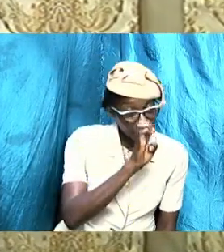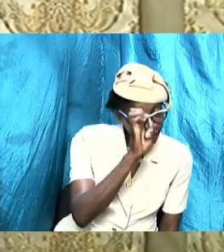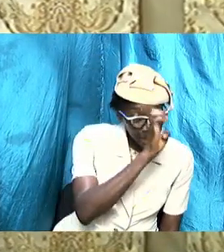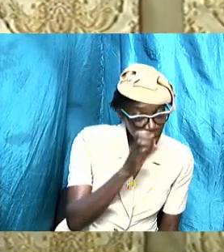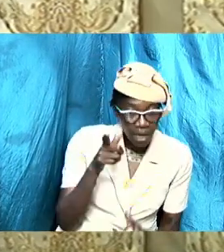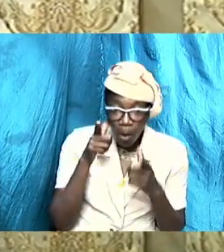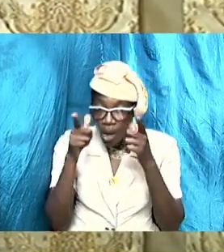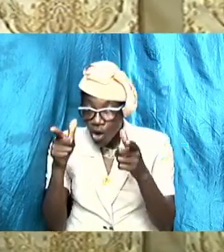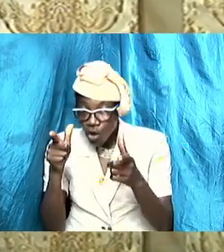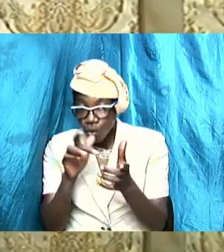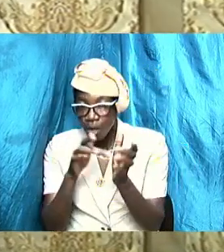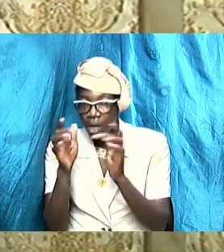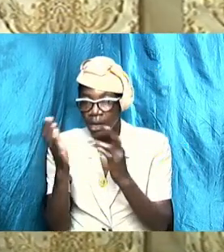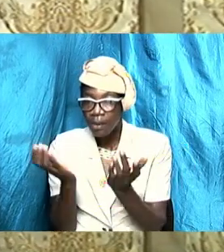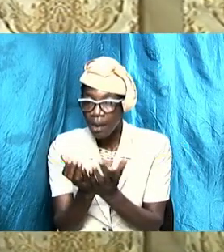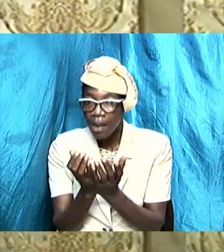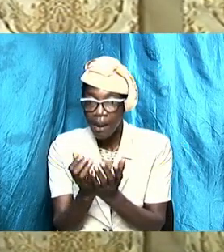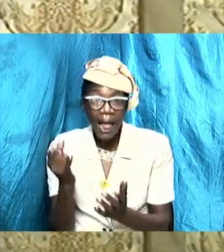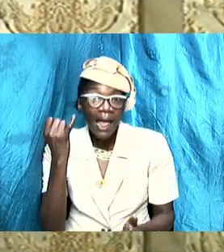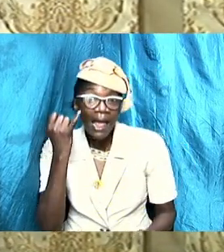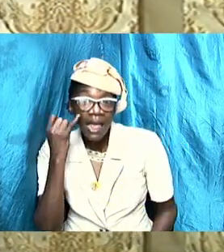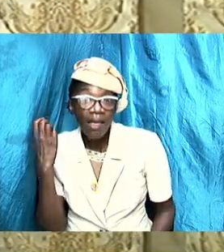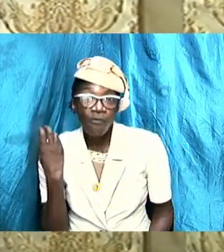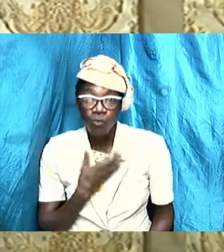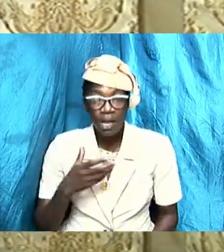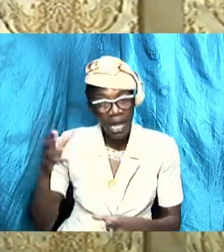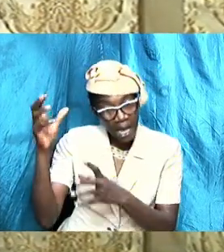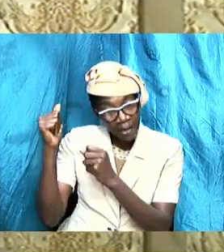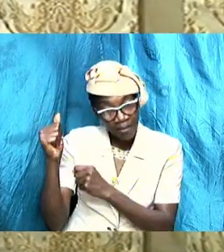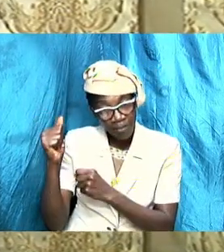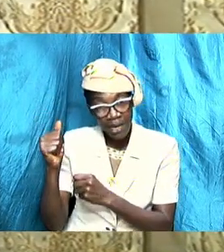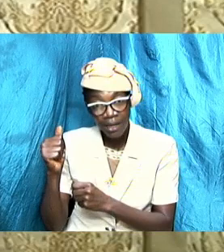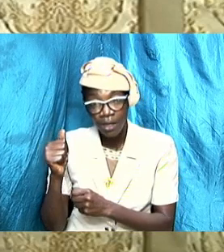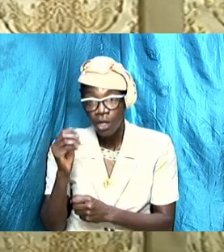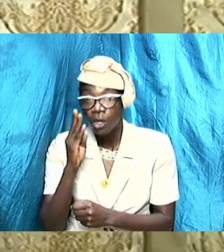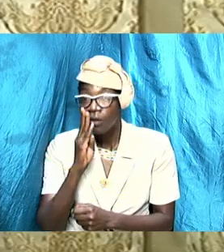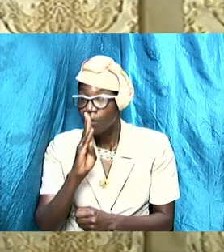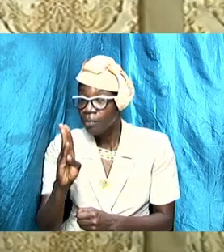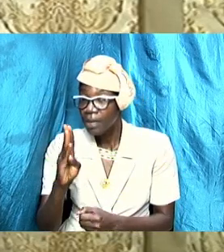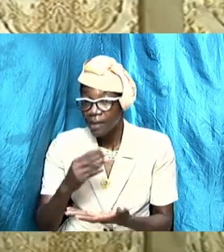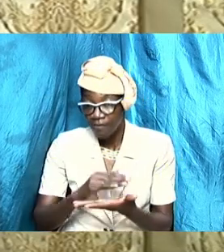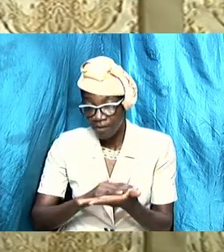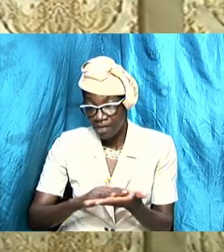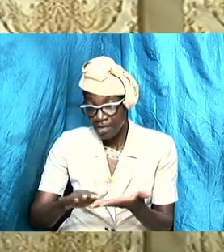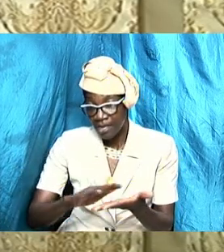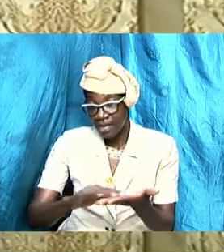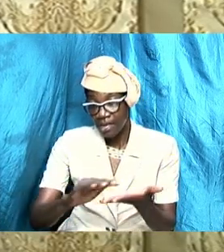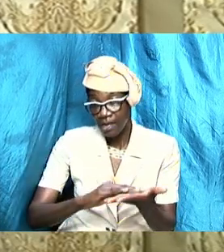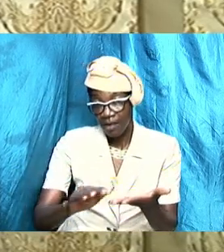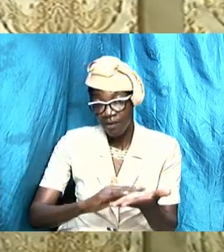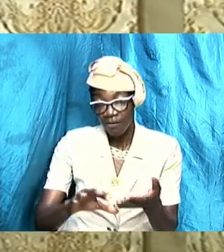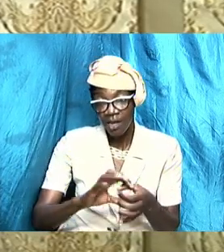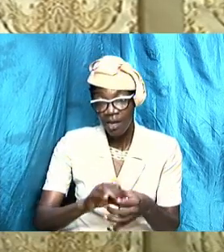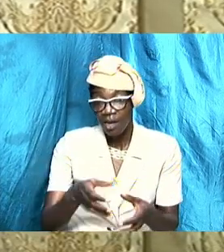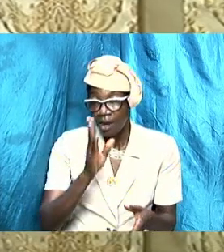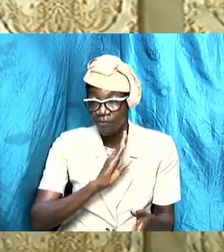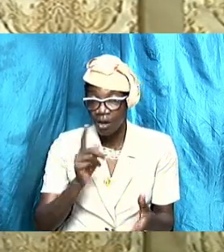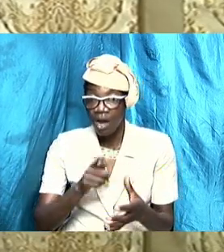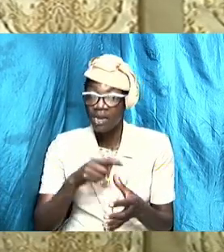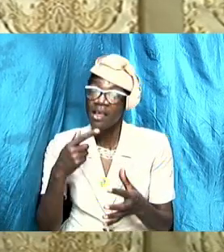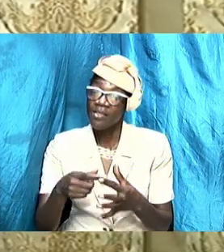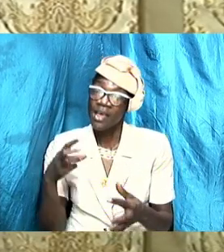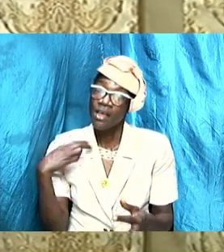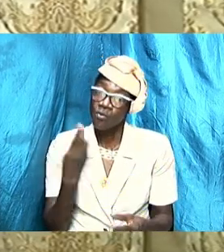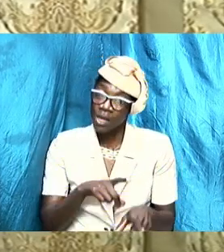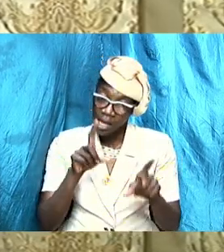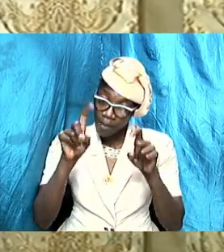and if we are expecting to be forgiven of God then we must